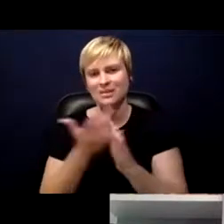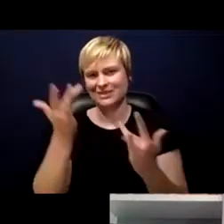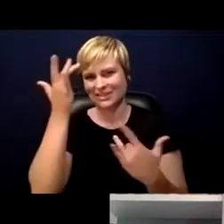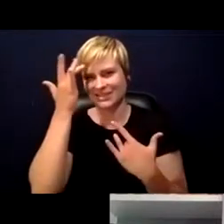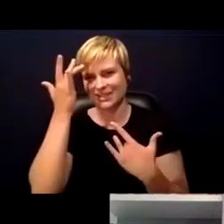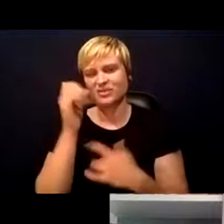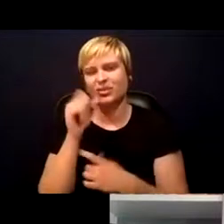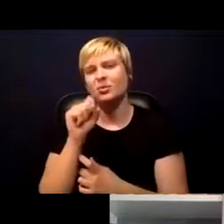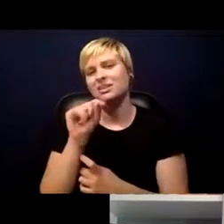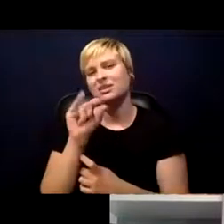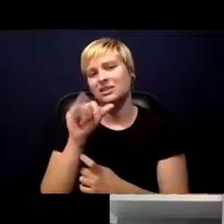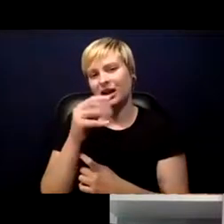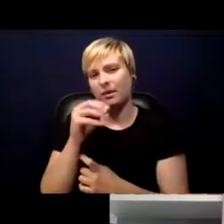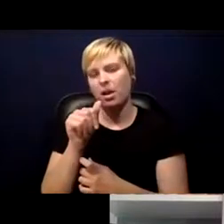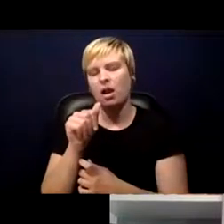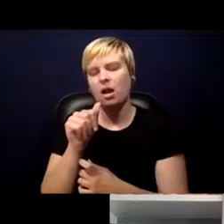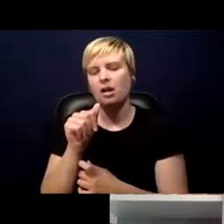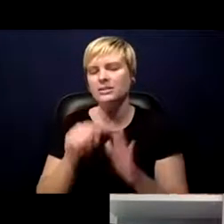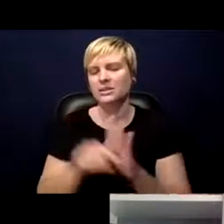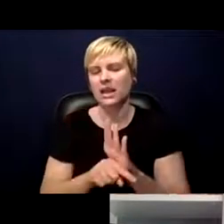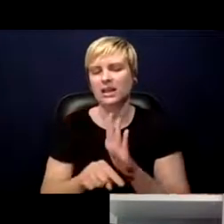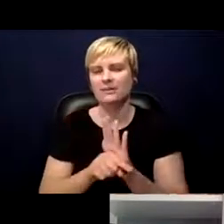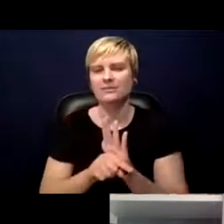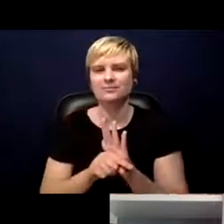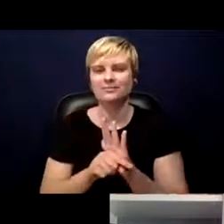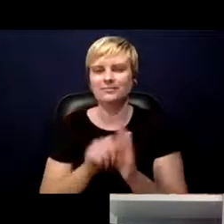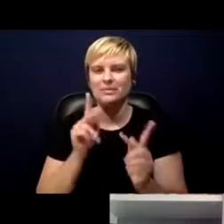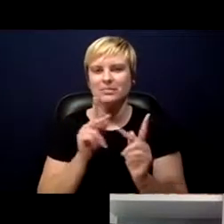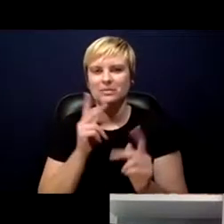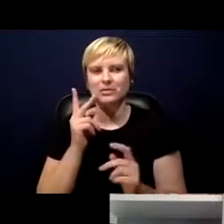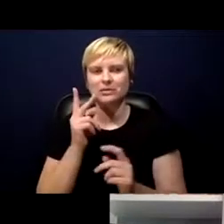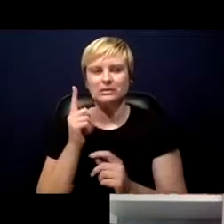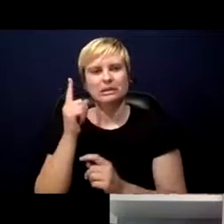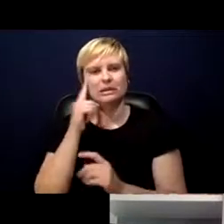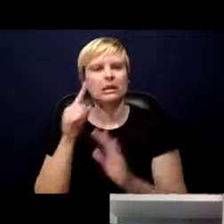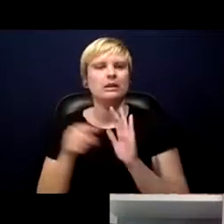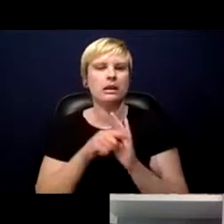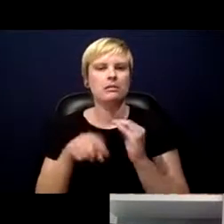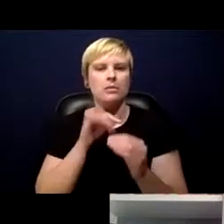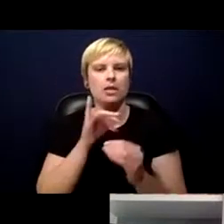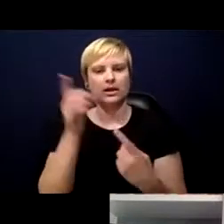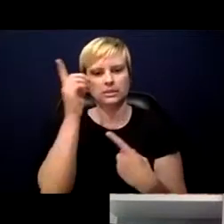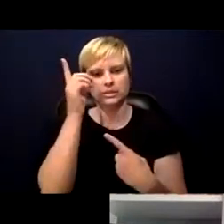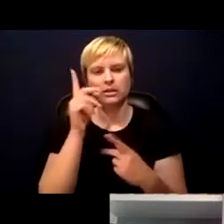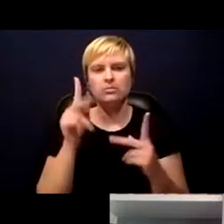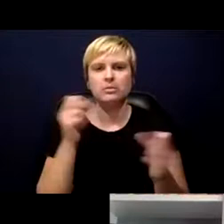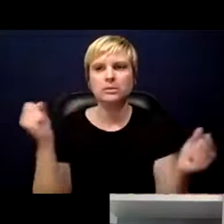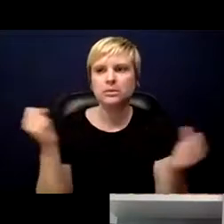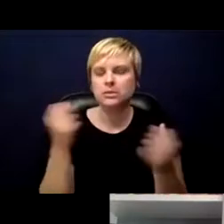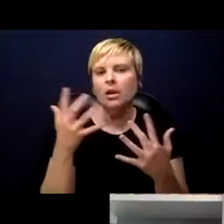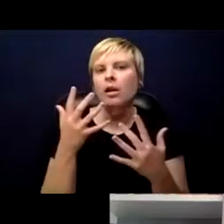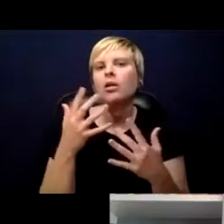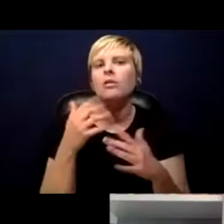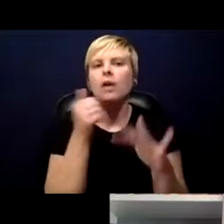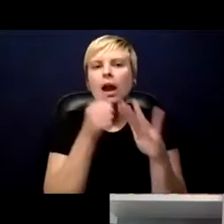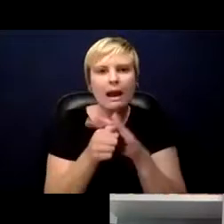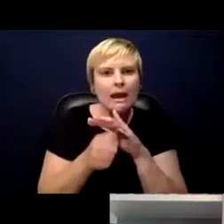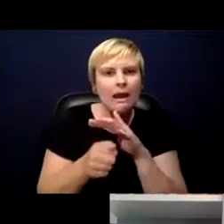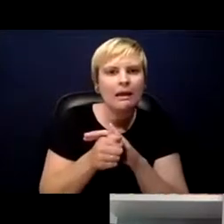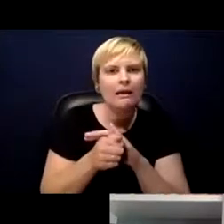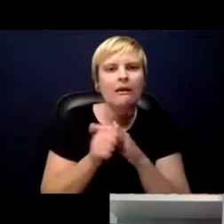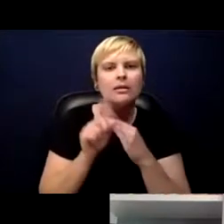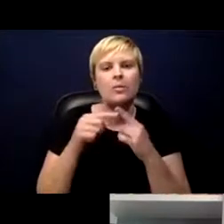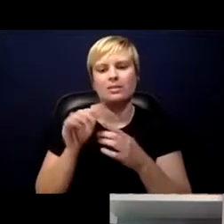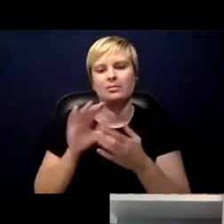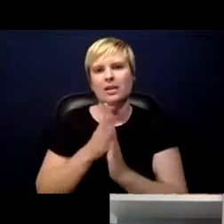associated with the disease. And people were afraid, they were hiding themselves. When they got affected,